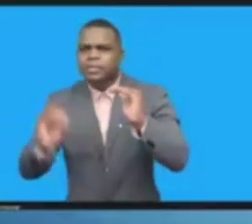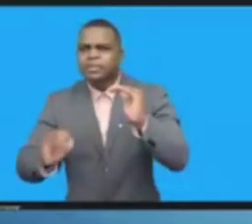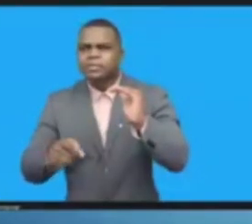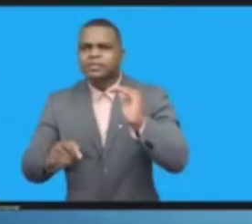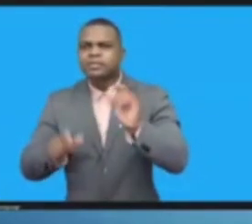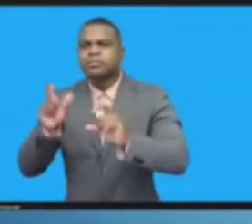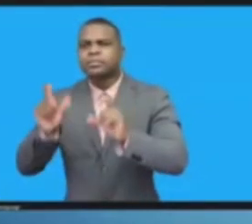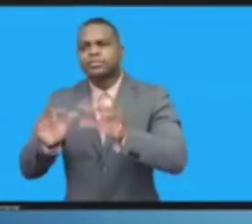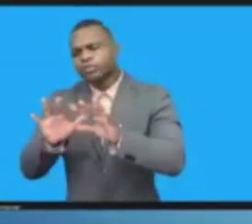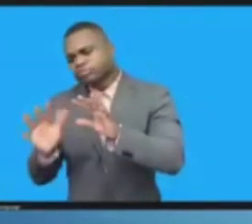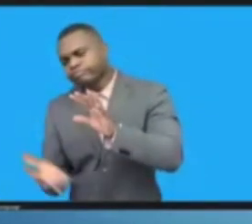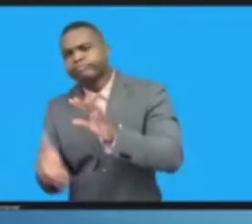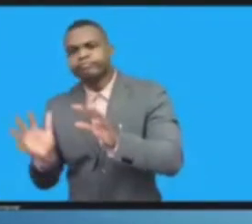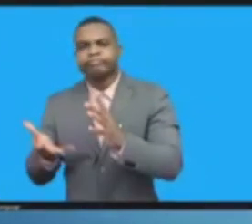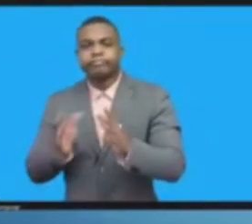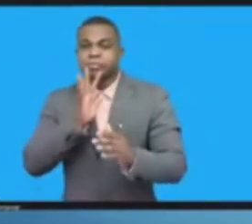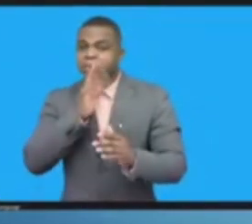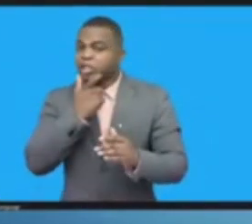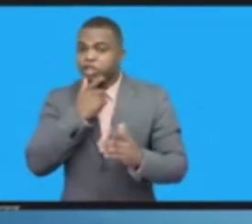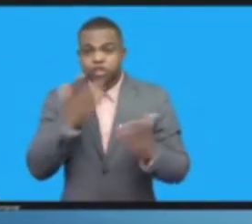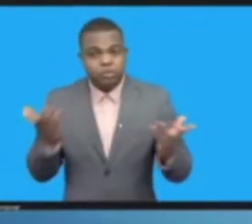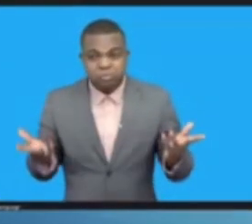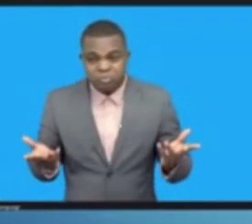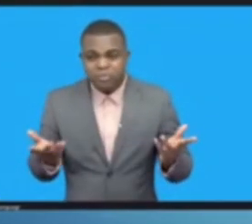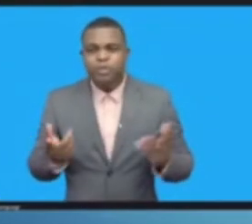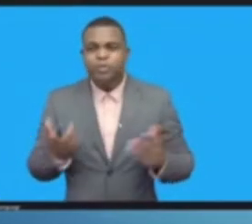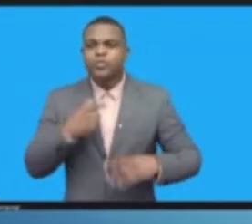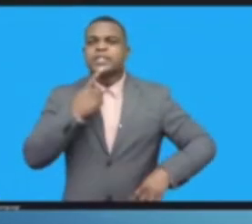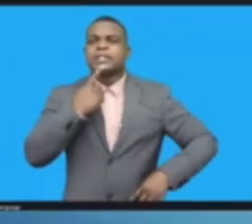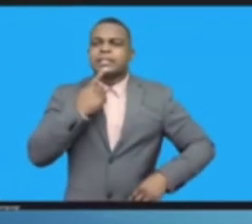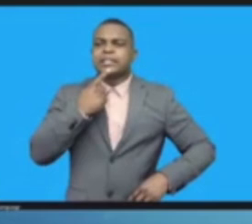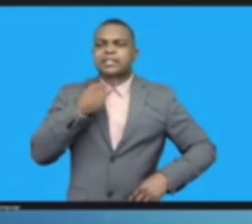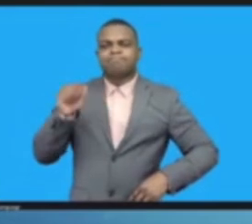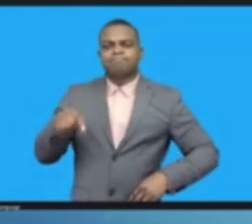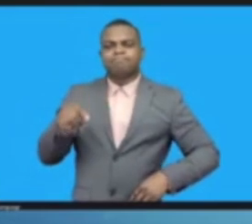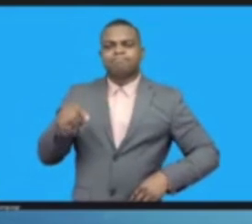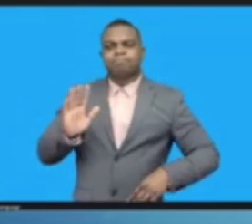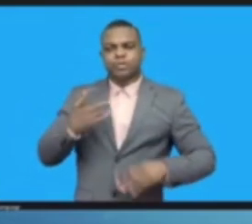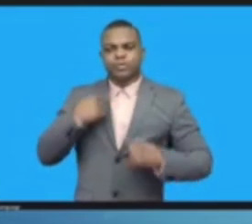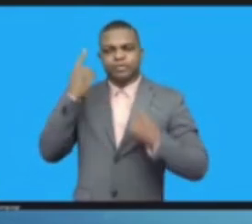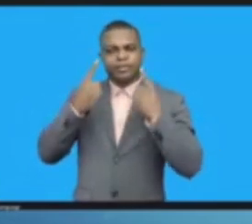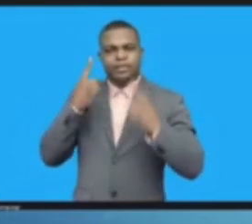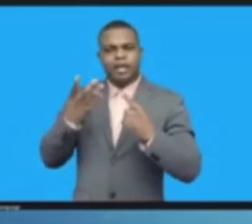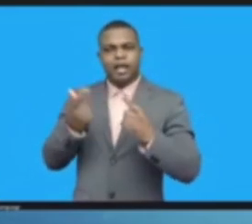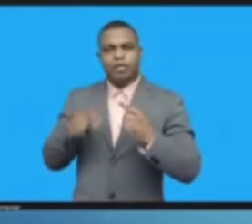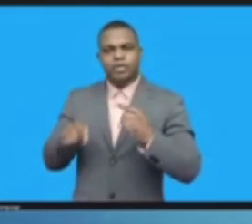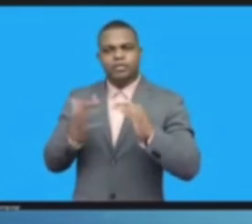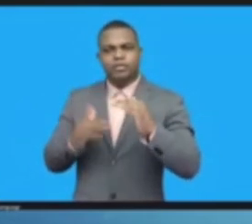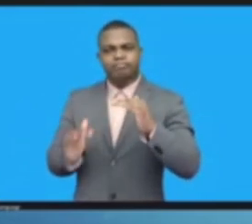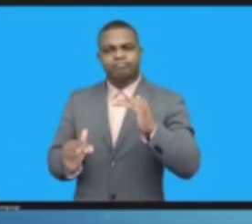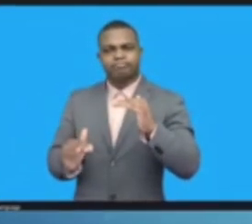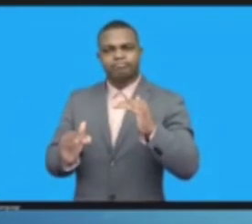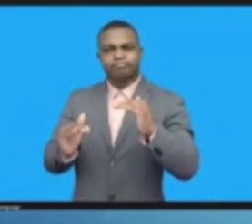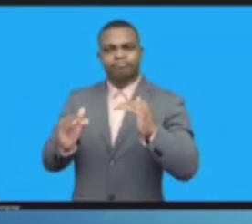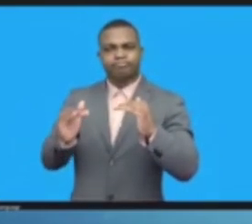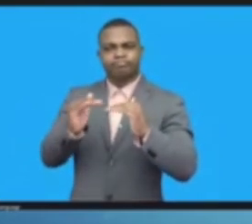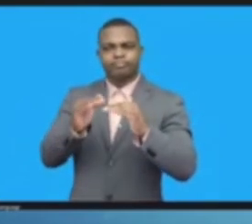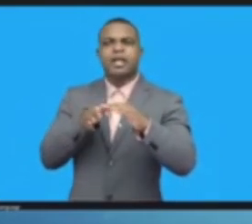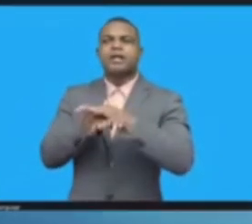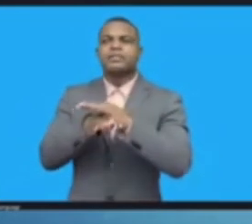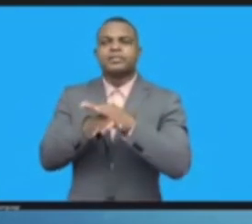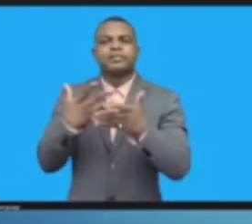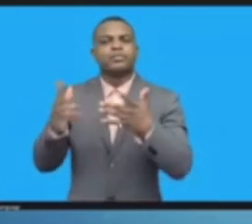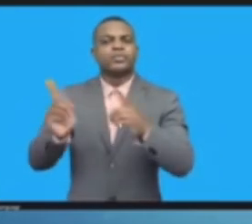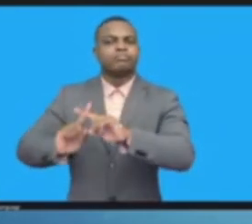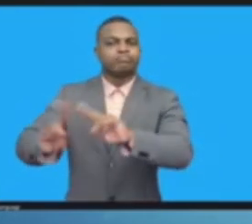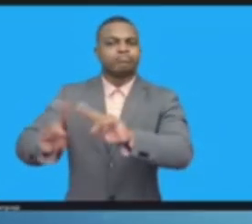keyboard you want to use, it's accessible to the Internet. That's a really big thing. where I invite especially governments to help us in this effort as being a